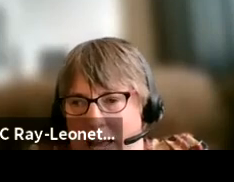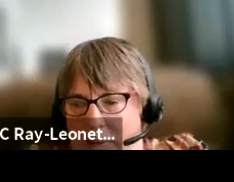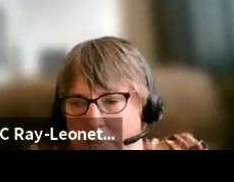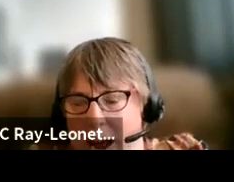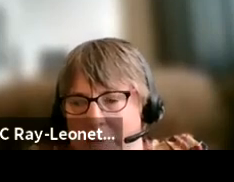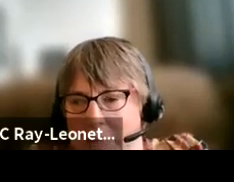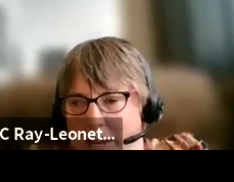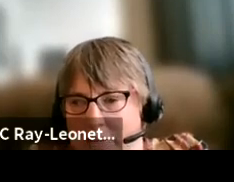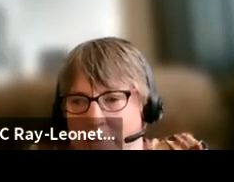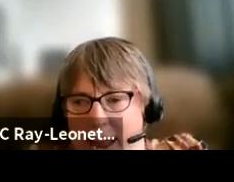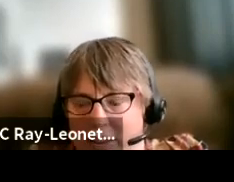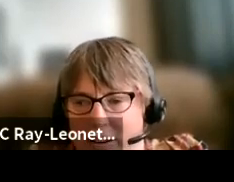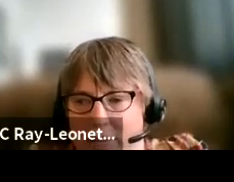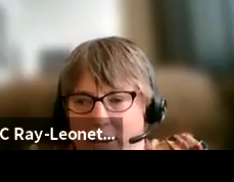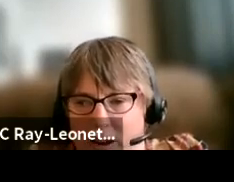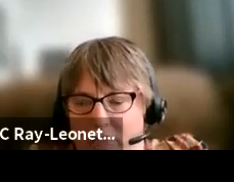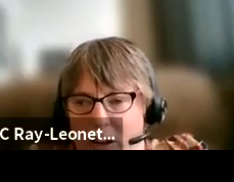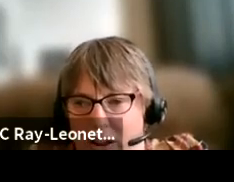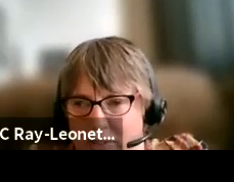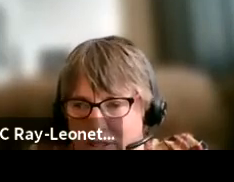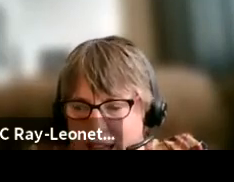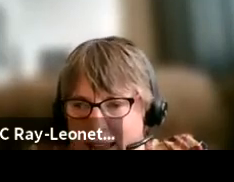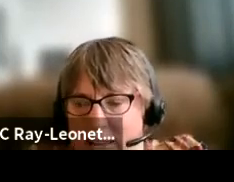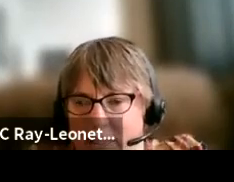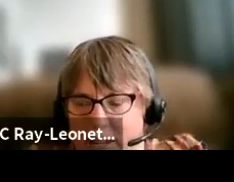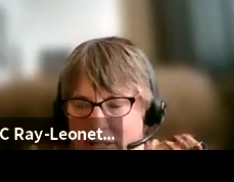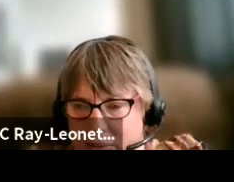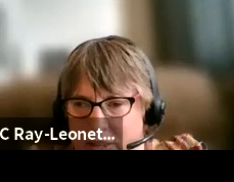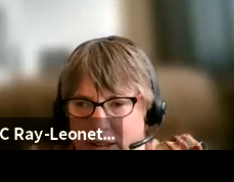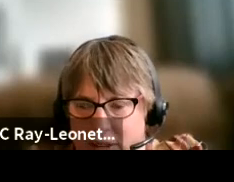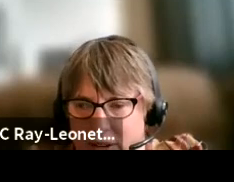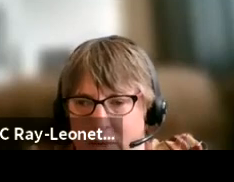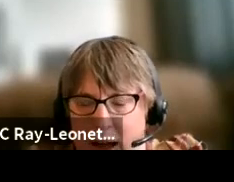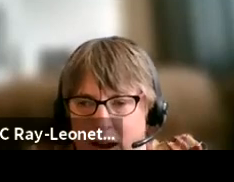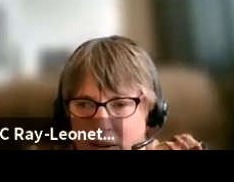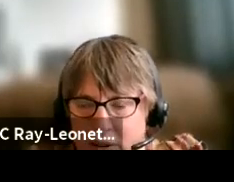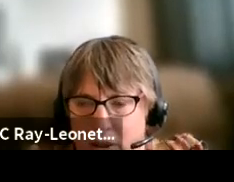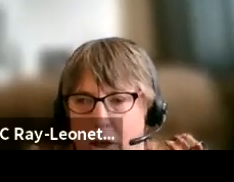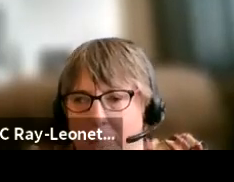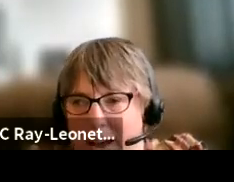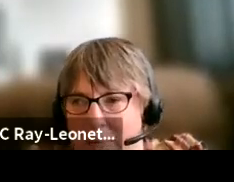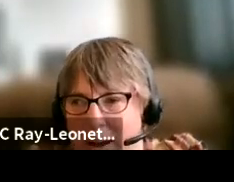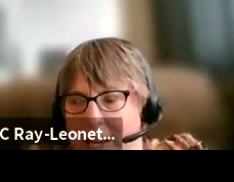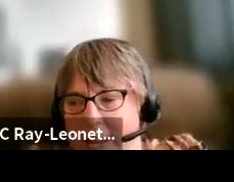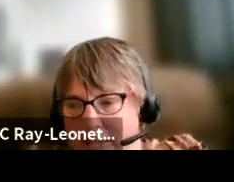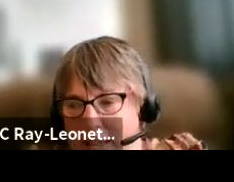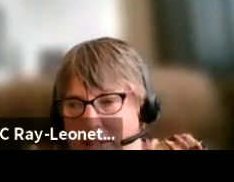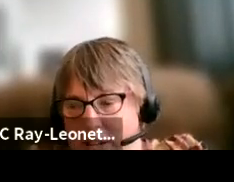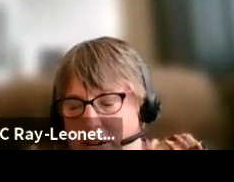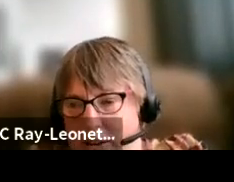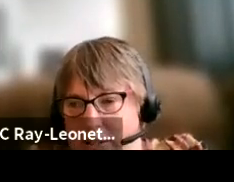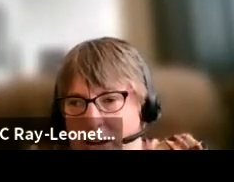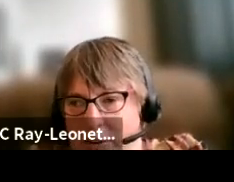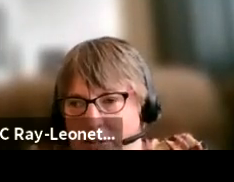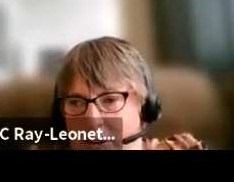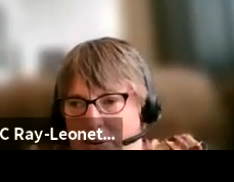He would probably rather, you know, fall over dead than sing with the community choir. But what he does like